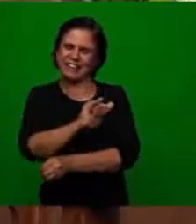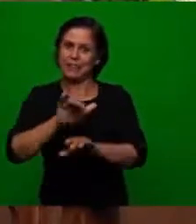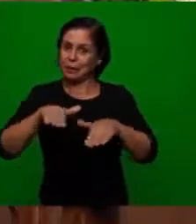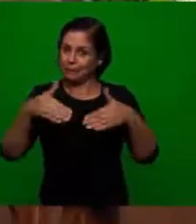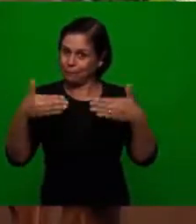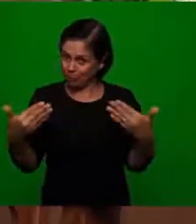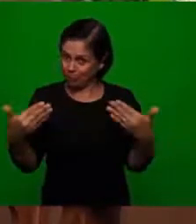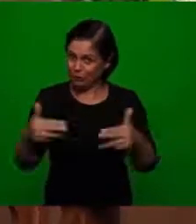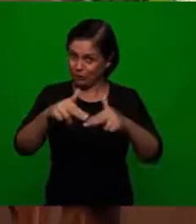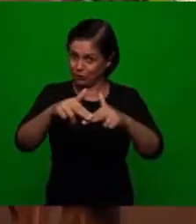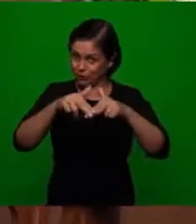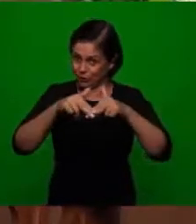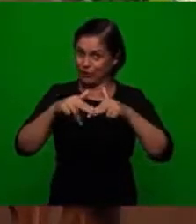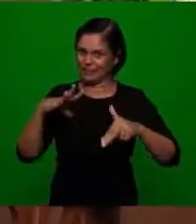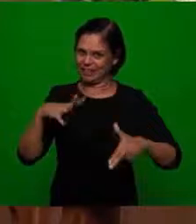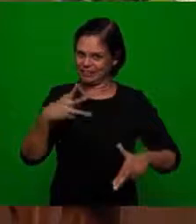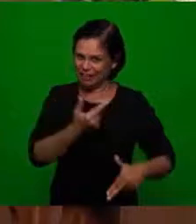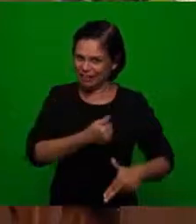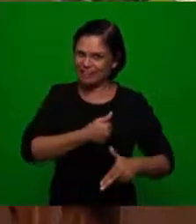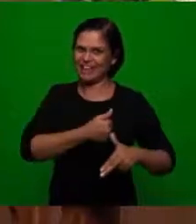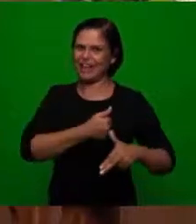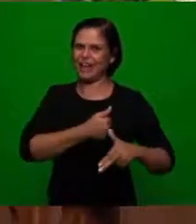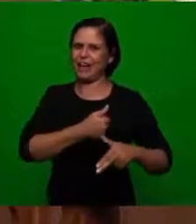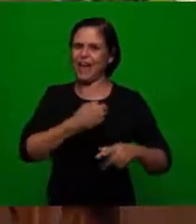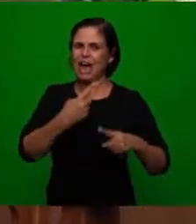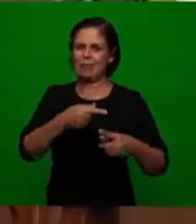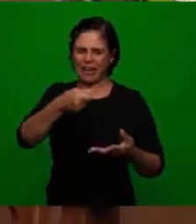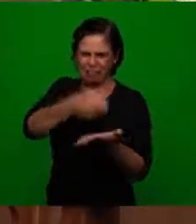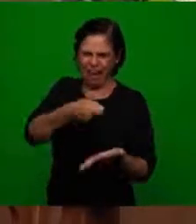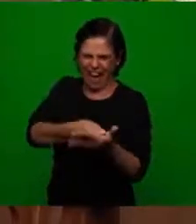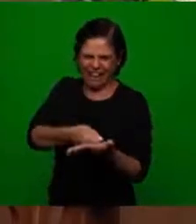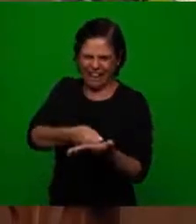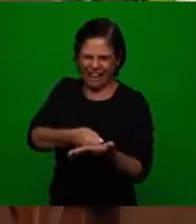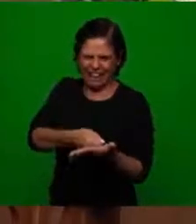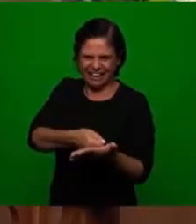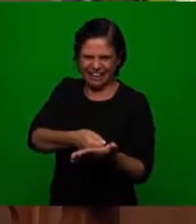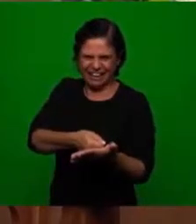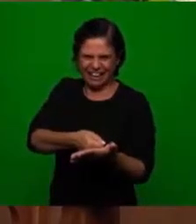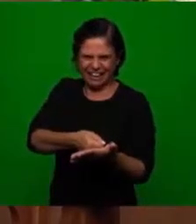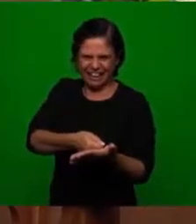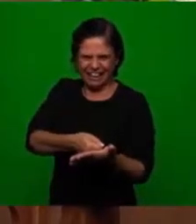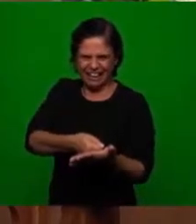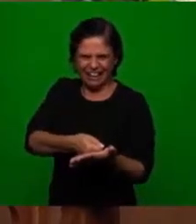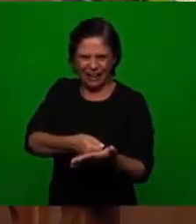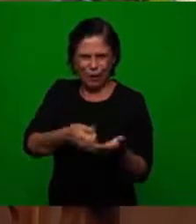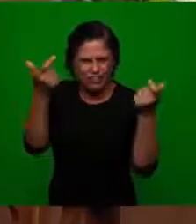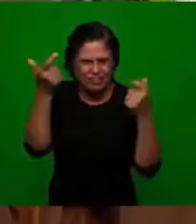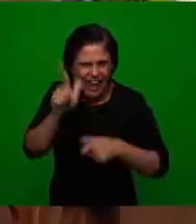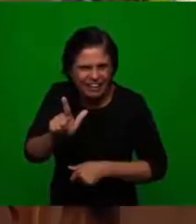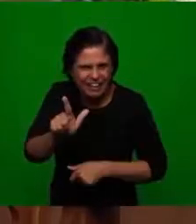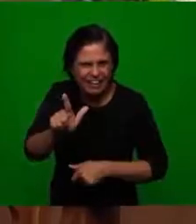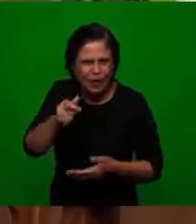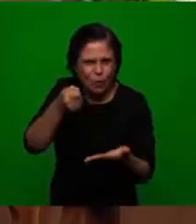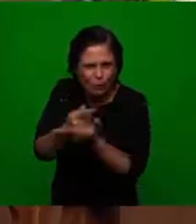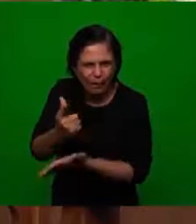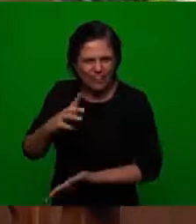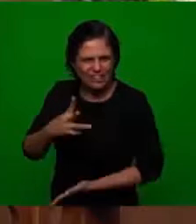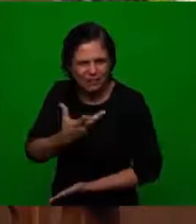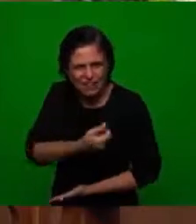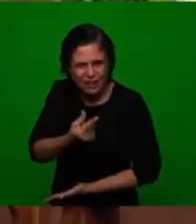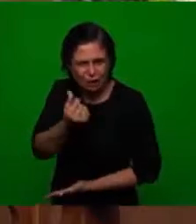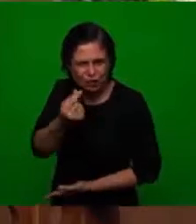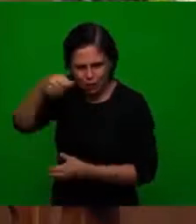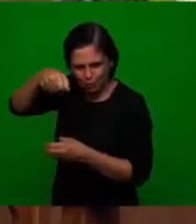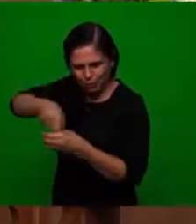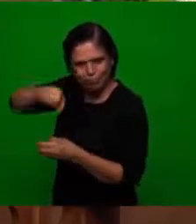salvation is not through works salvation is through grace so it's not only for those who have money and nobody can purchase salvation